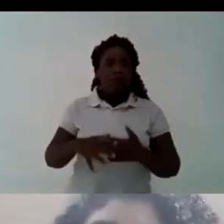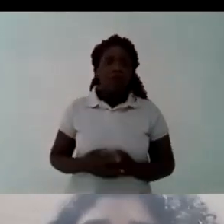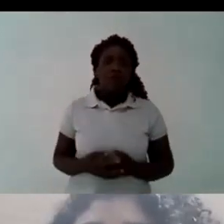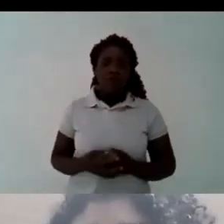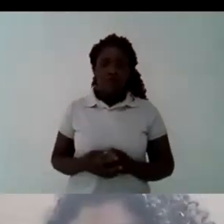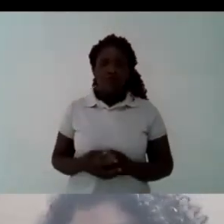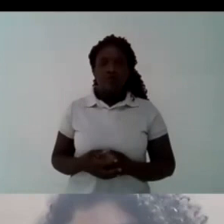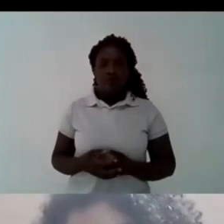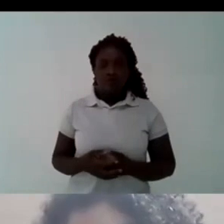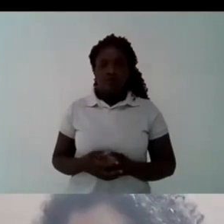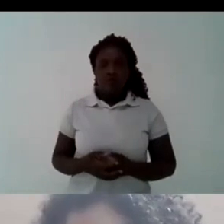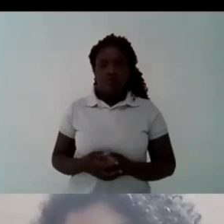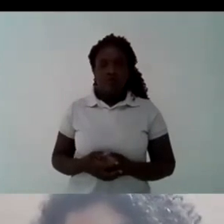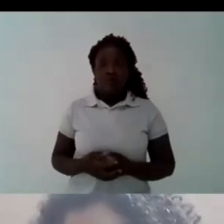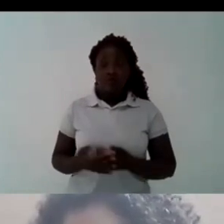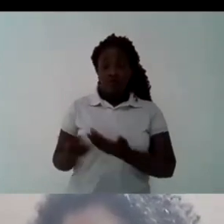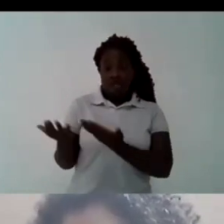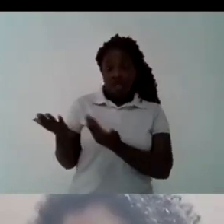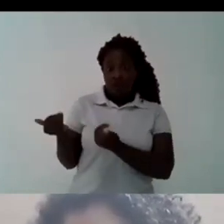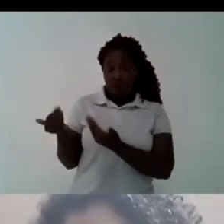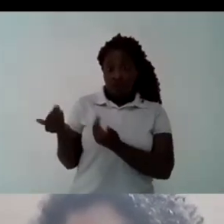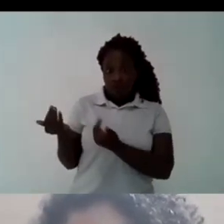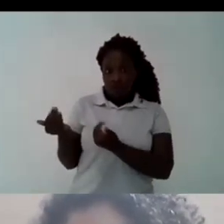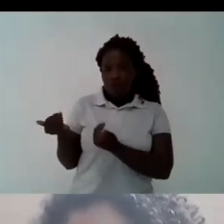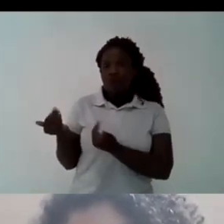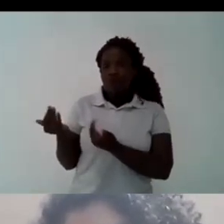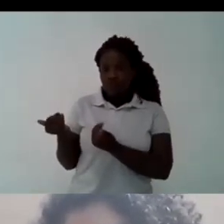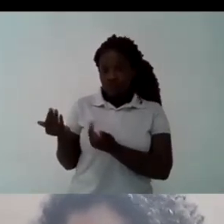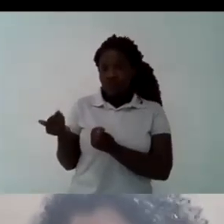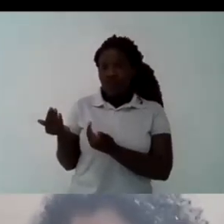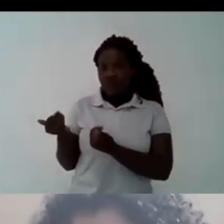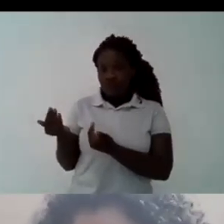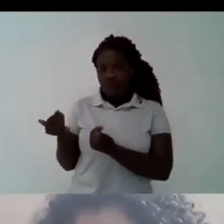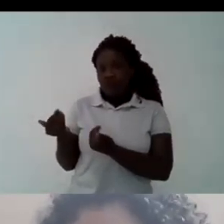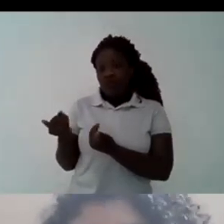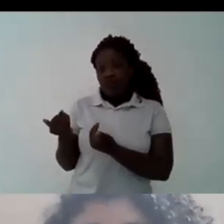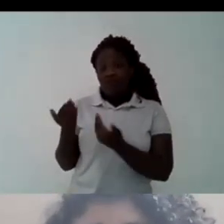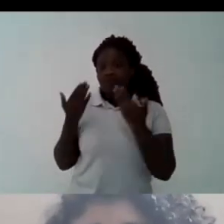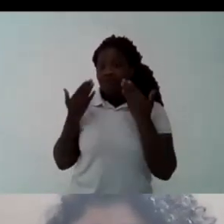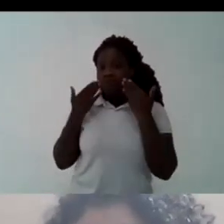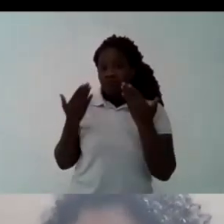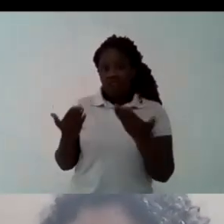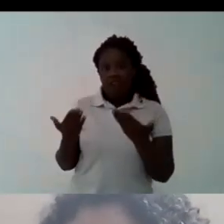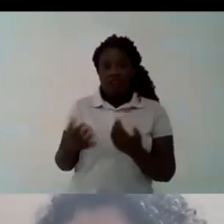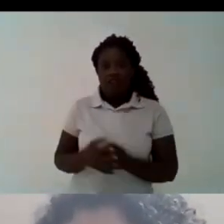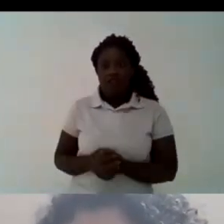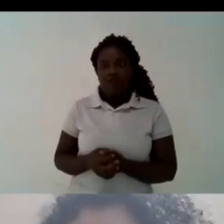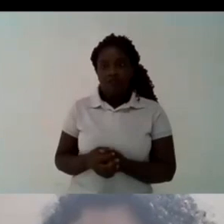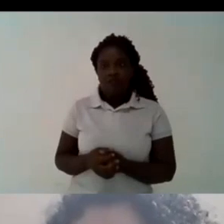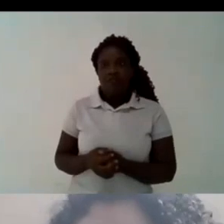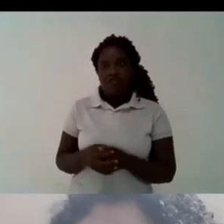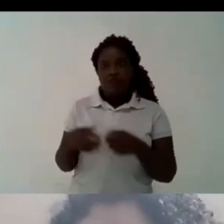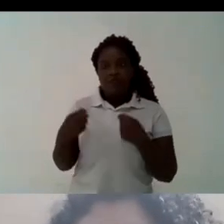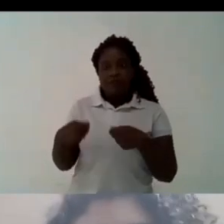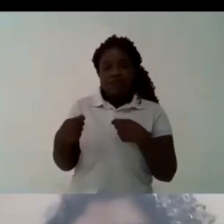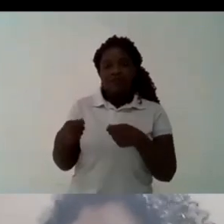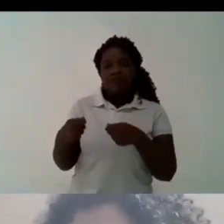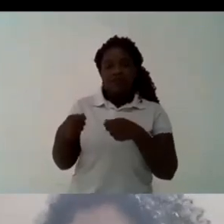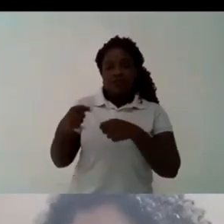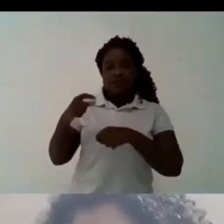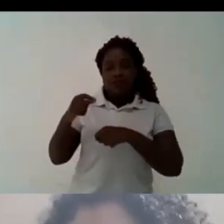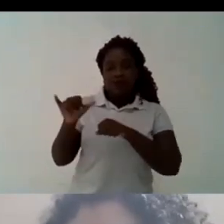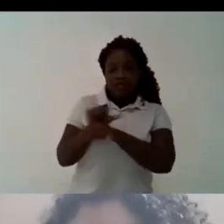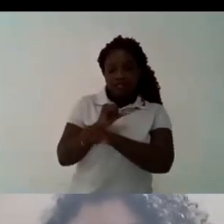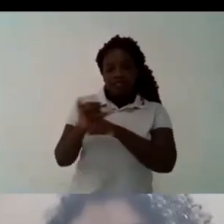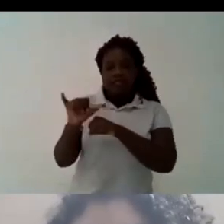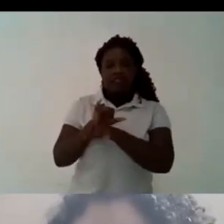and the indigenous youth is there committed